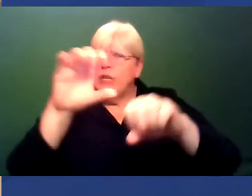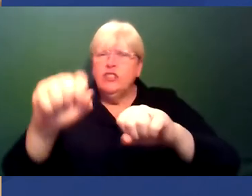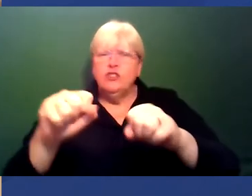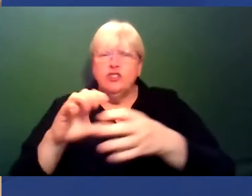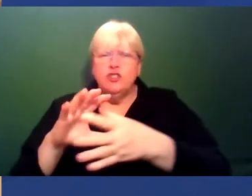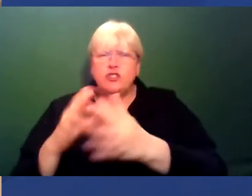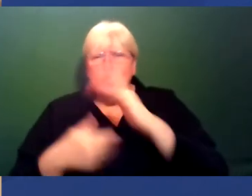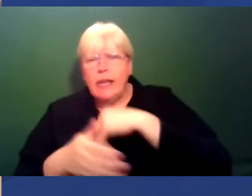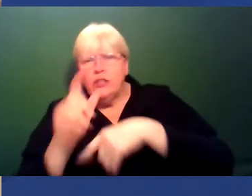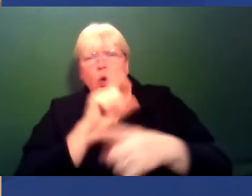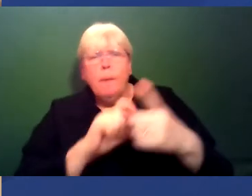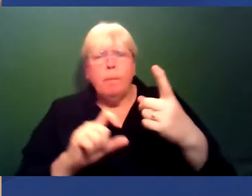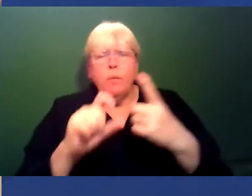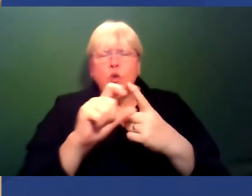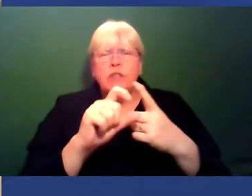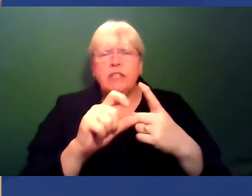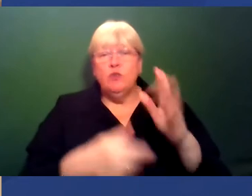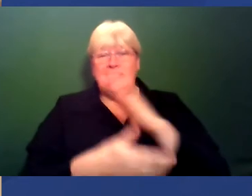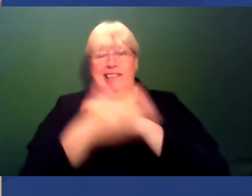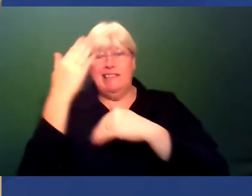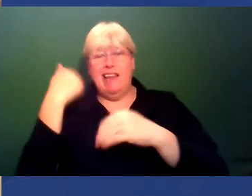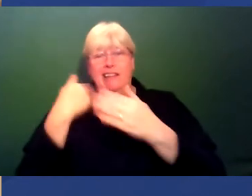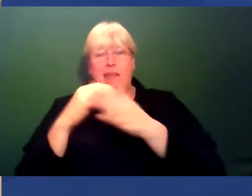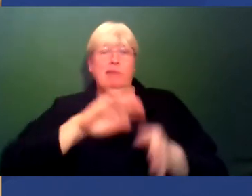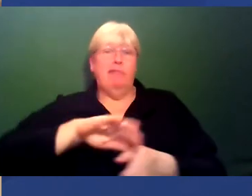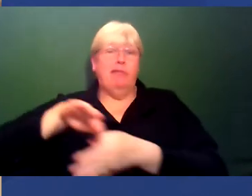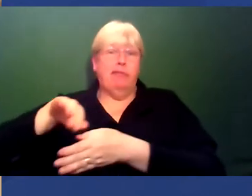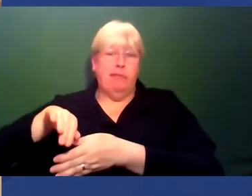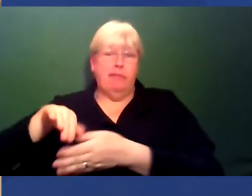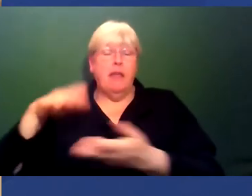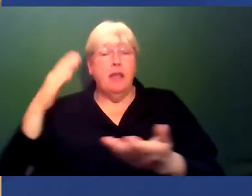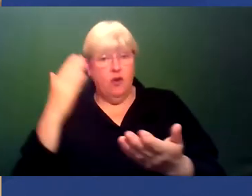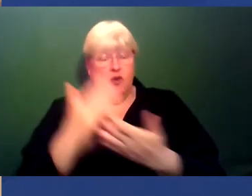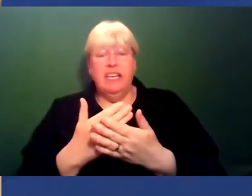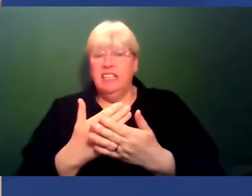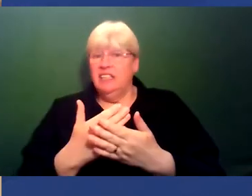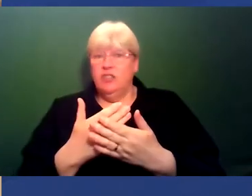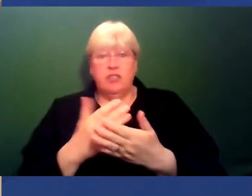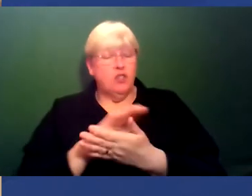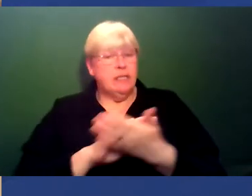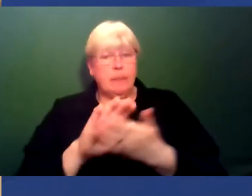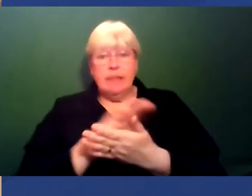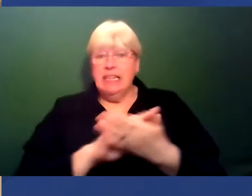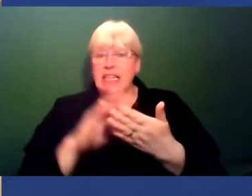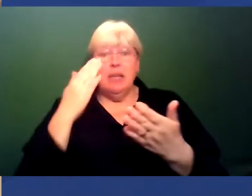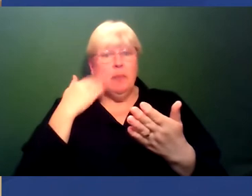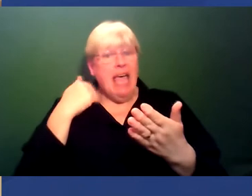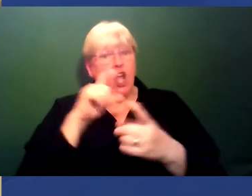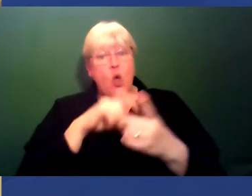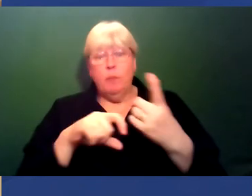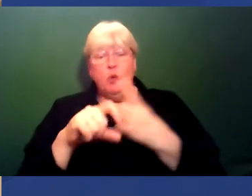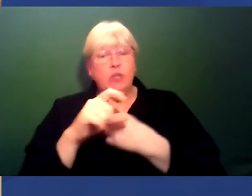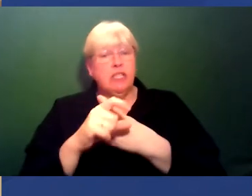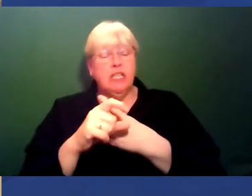communities who historically have been marginalised, I think that need not necessarily be just black community or,